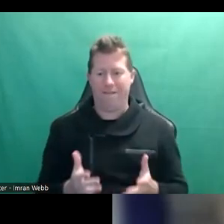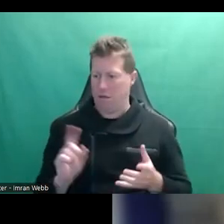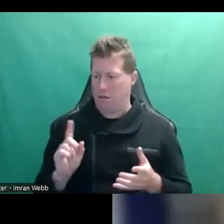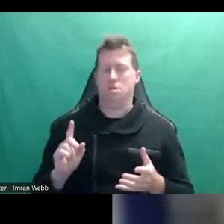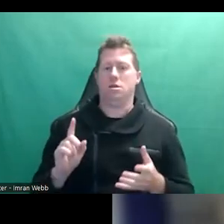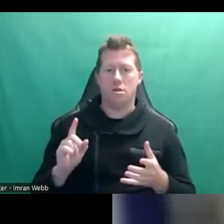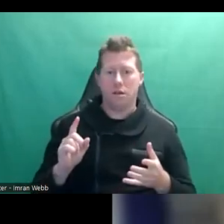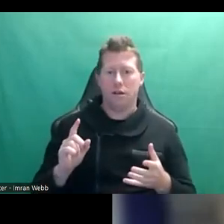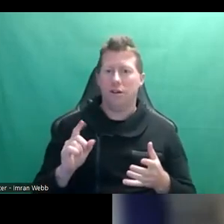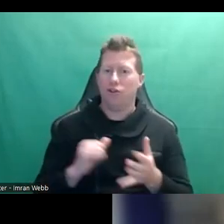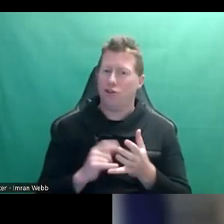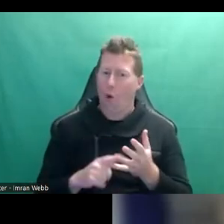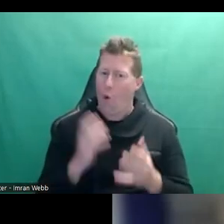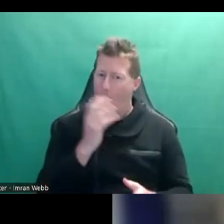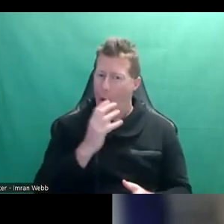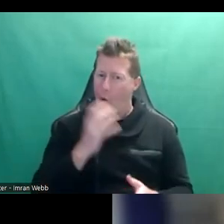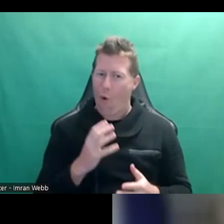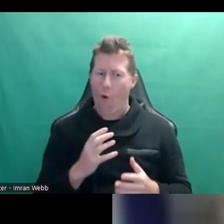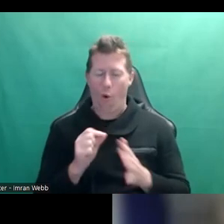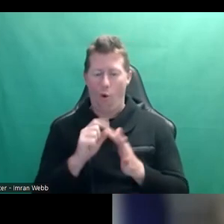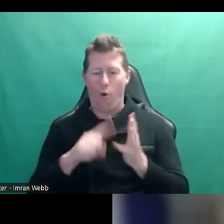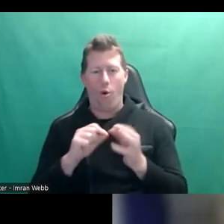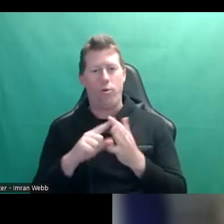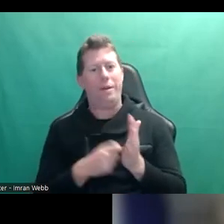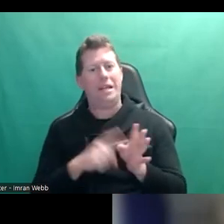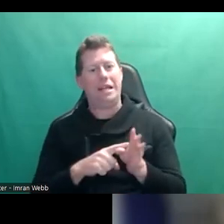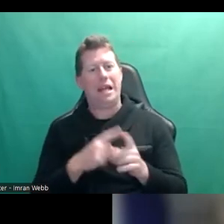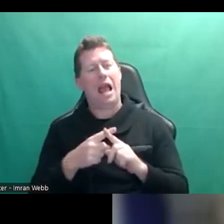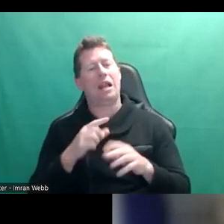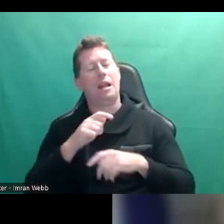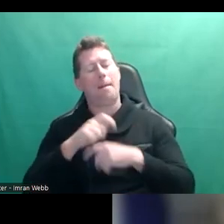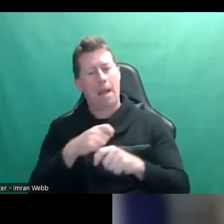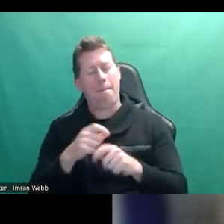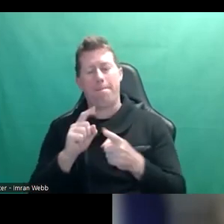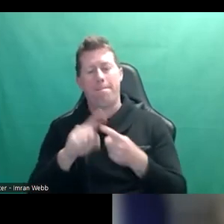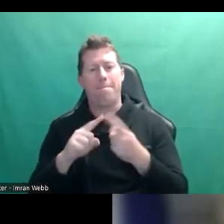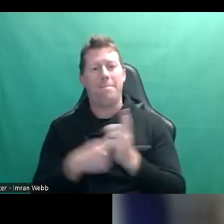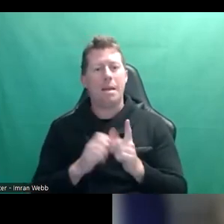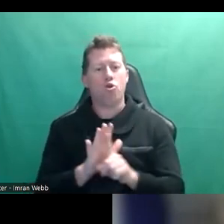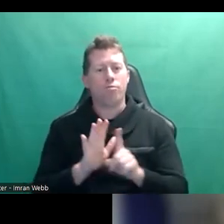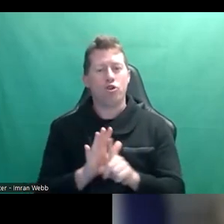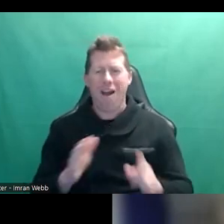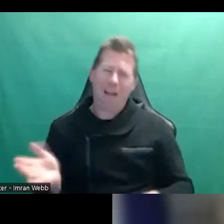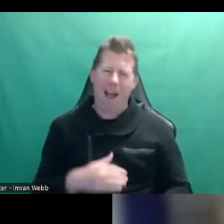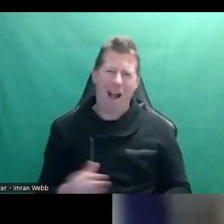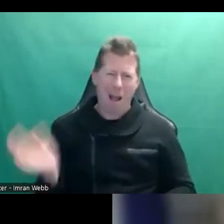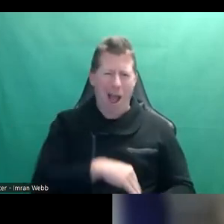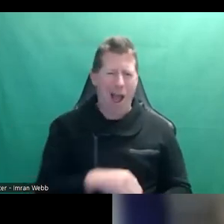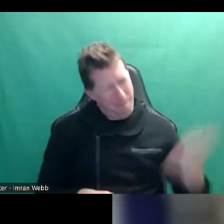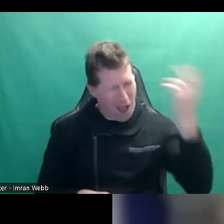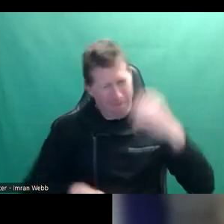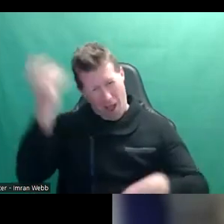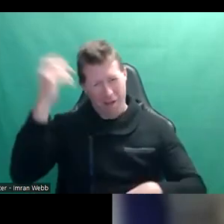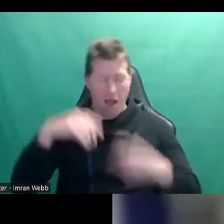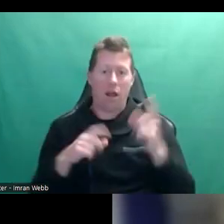massive, right? And then the peer pressure thing is it's very easy to kind of misunderstand what that means. I think people,